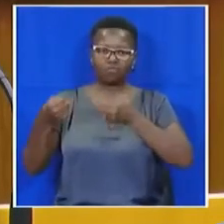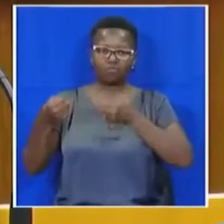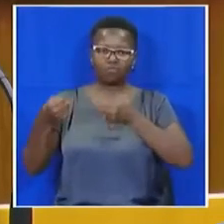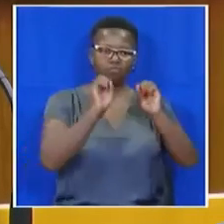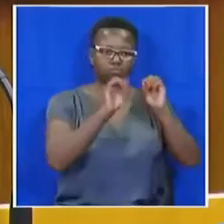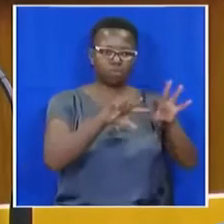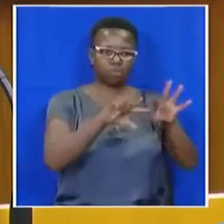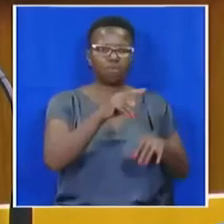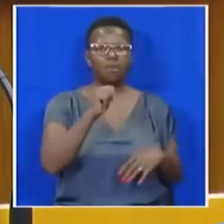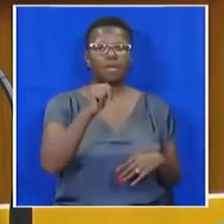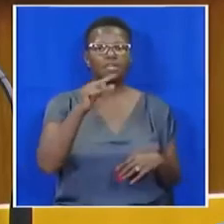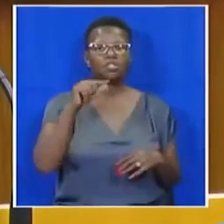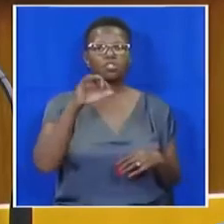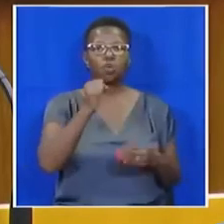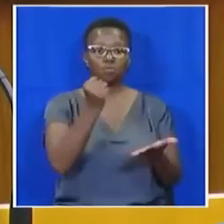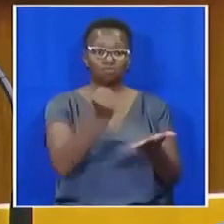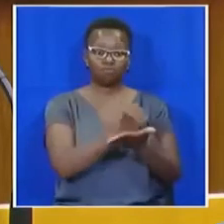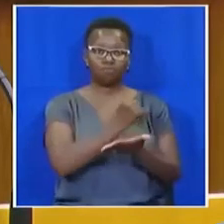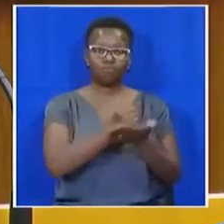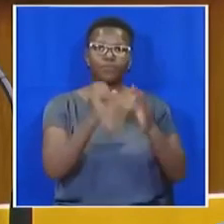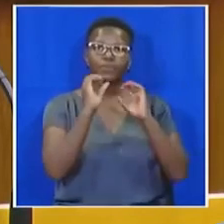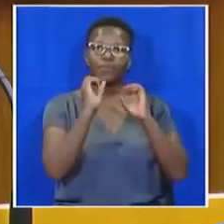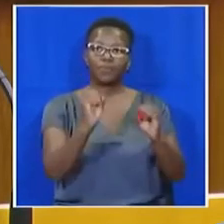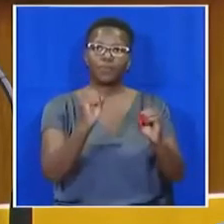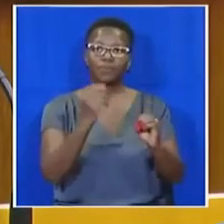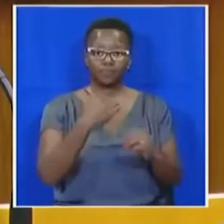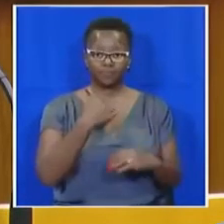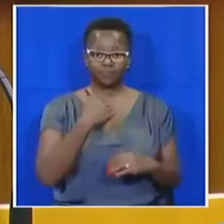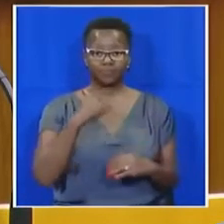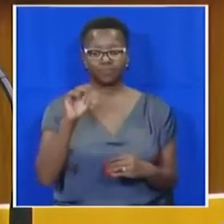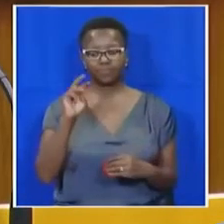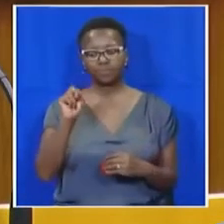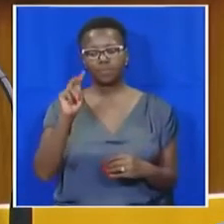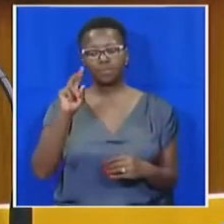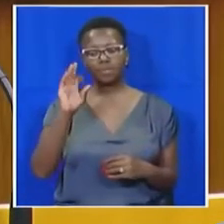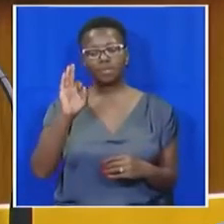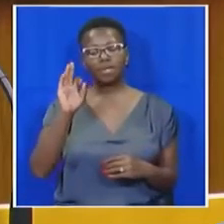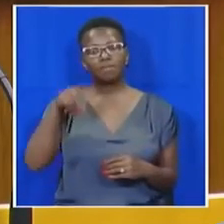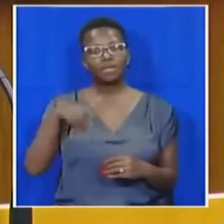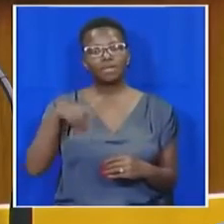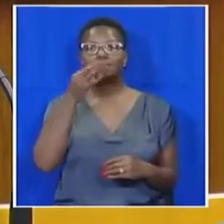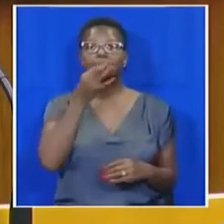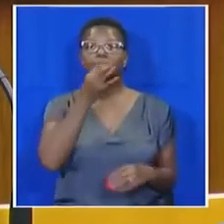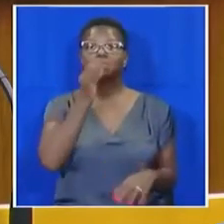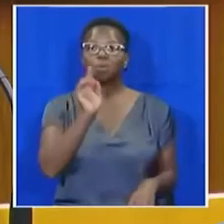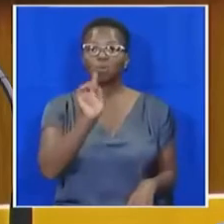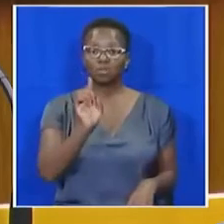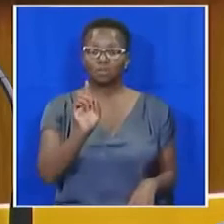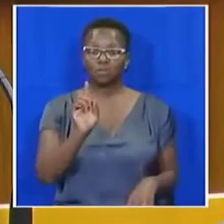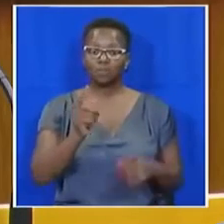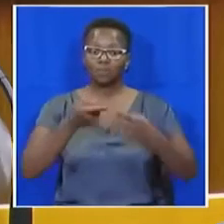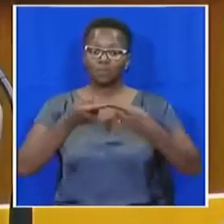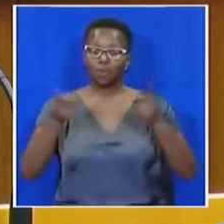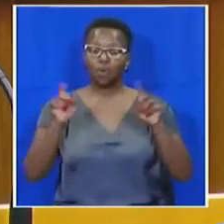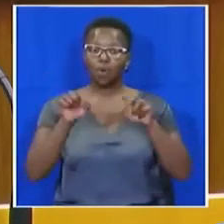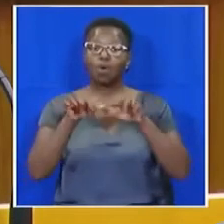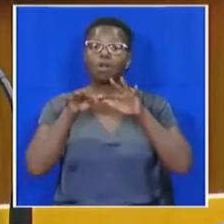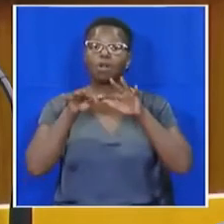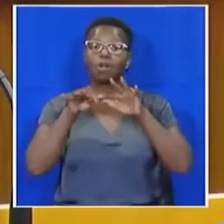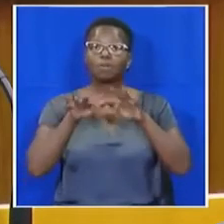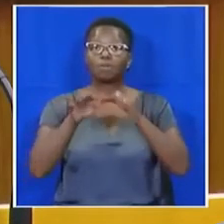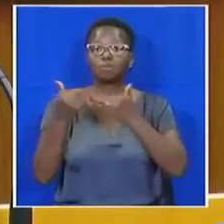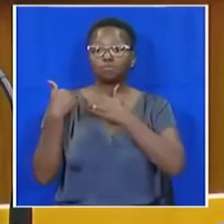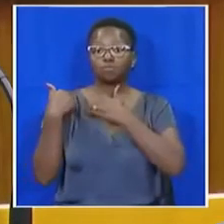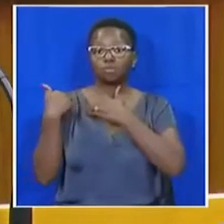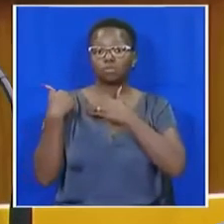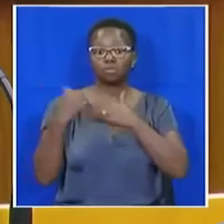Now, what the National Freedom Party is saying, all those that are responsible, members of